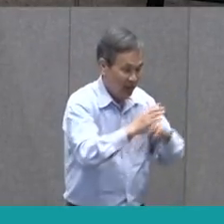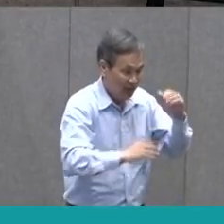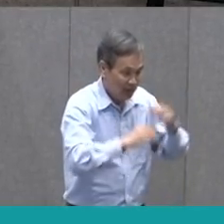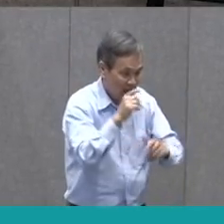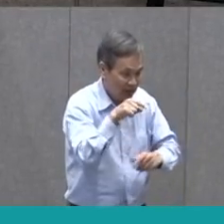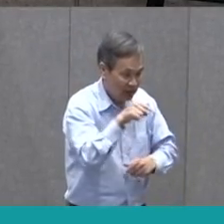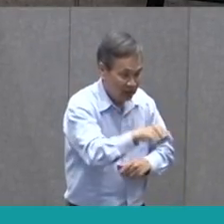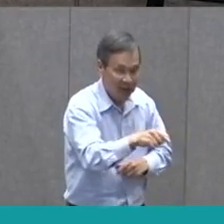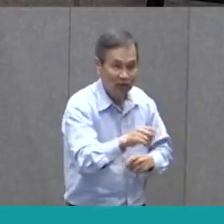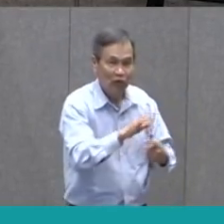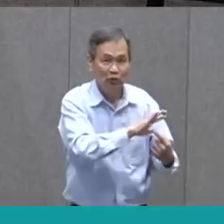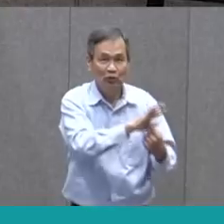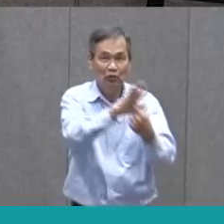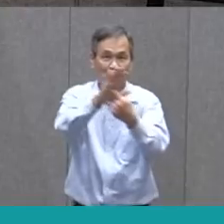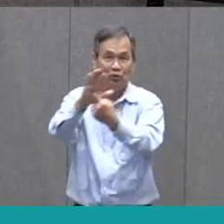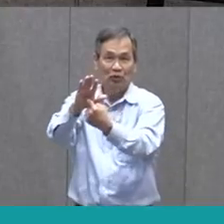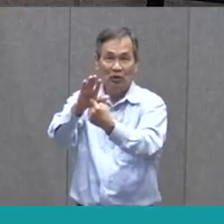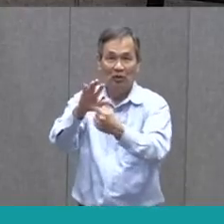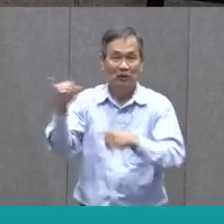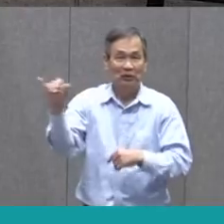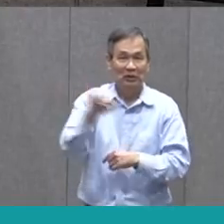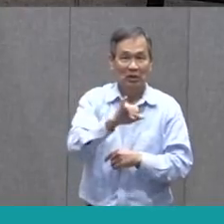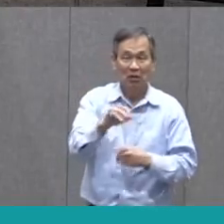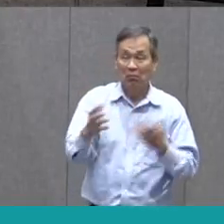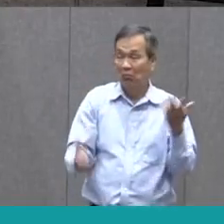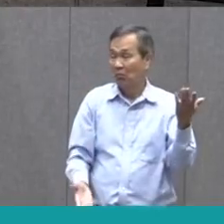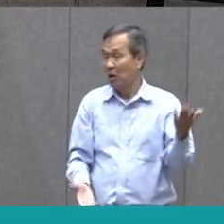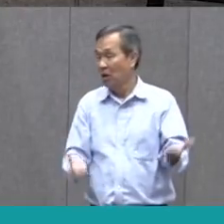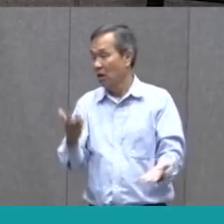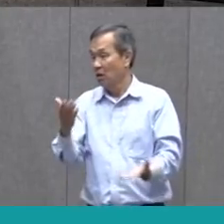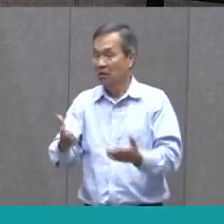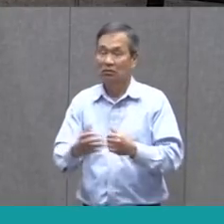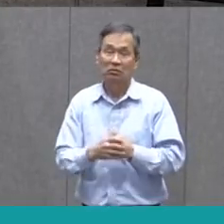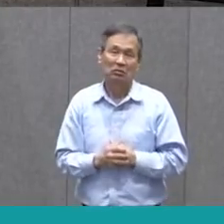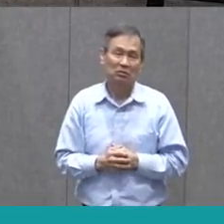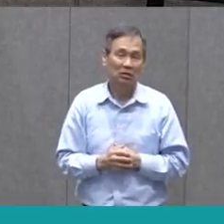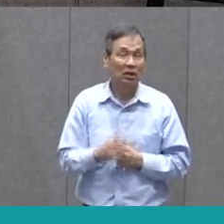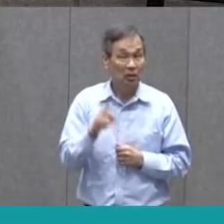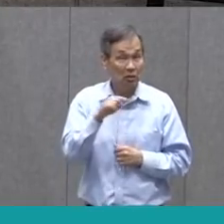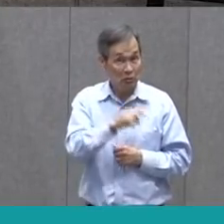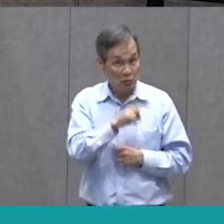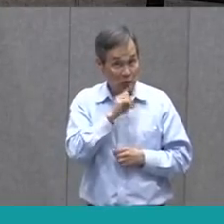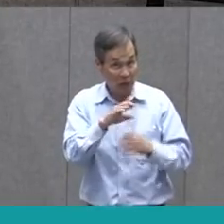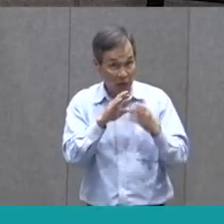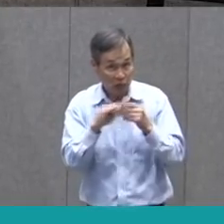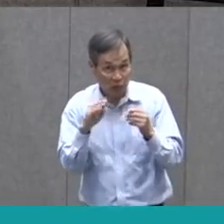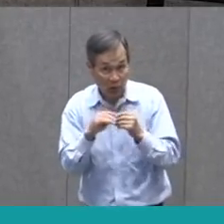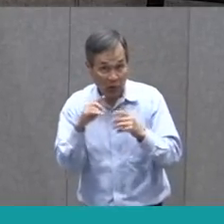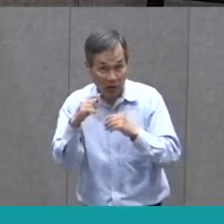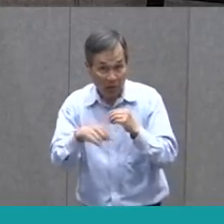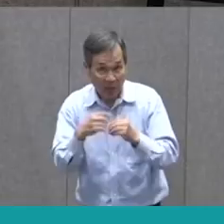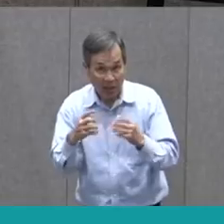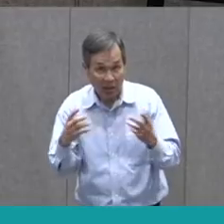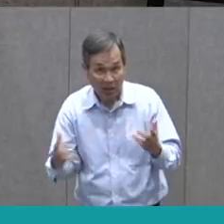it and put it out into the world? Perhaps, or was it also a story